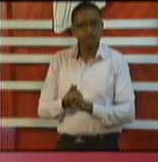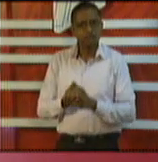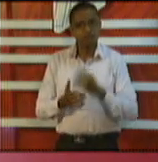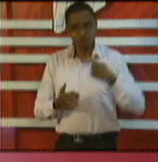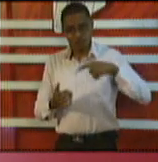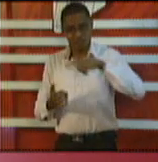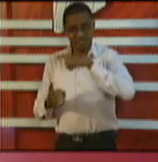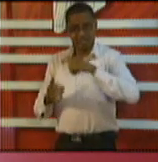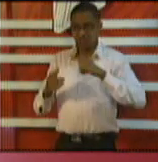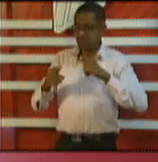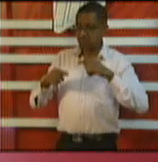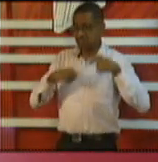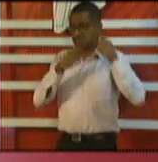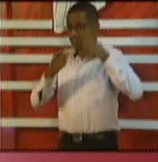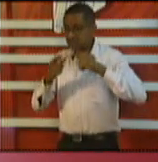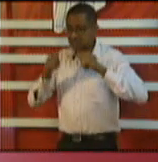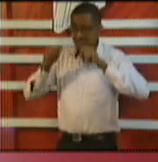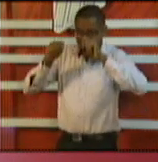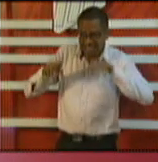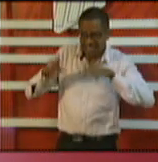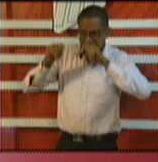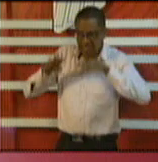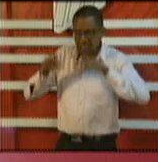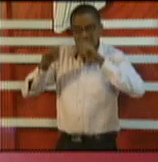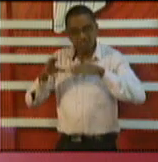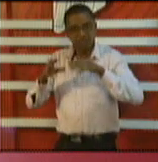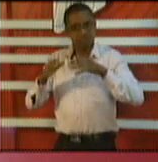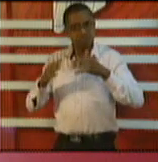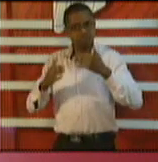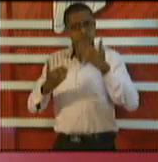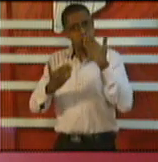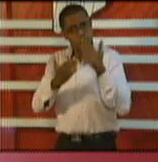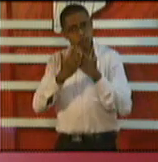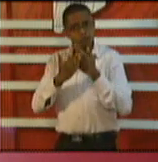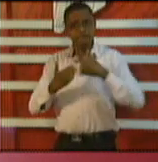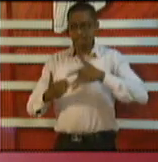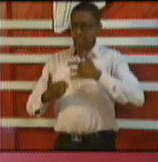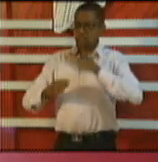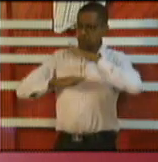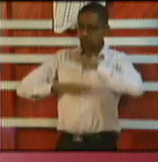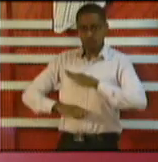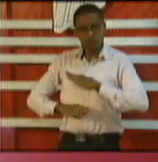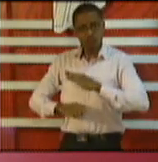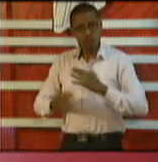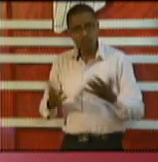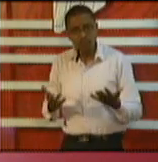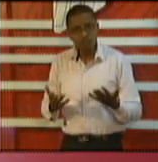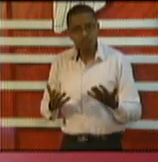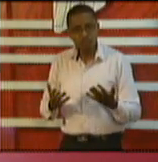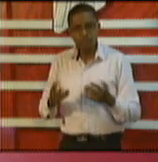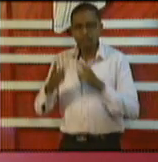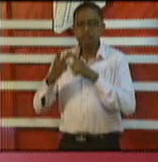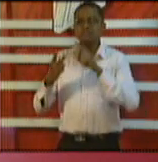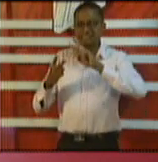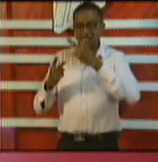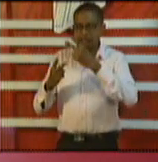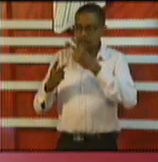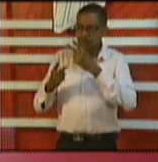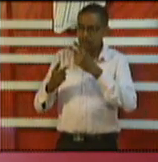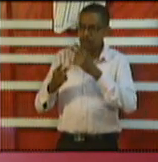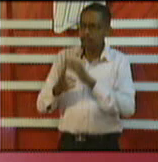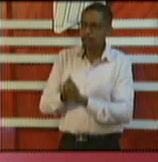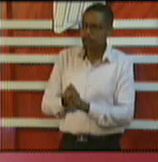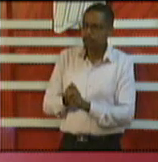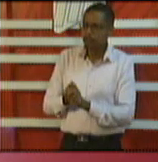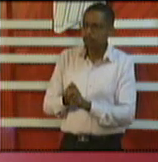satisfactory kind of level and looking at that border situation if could speak to that and the second question I have is for Minister Young in terms of